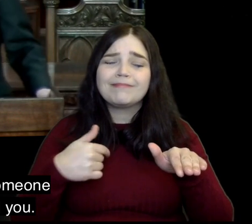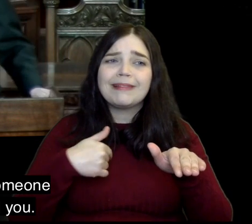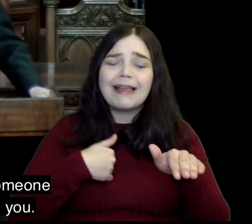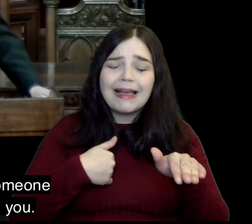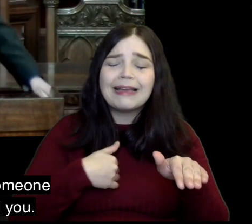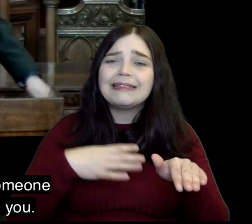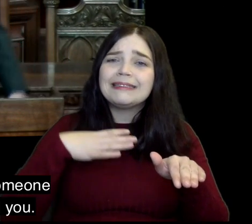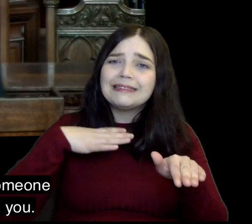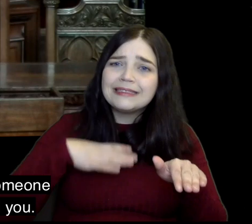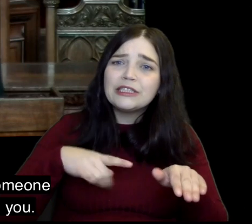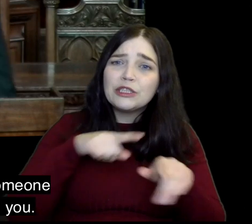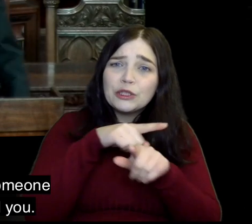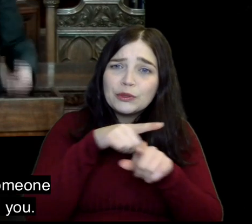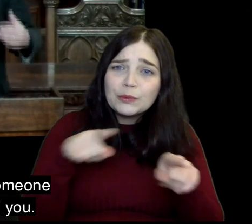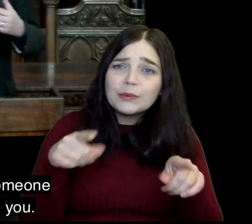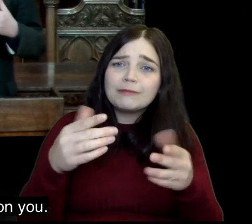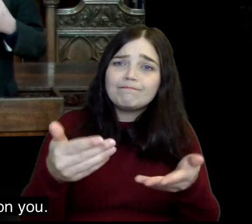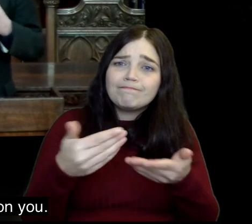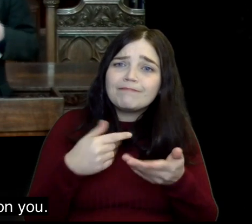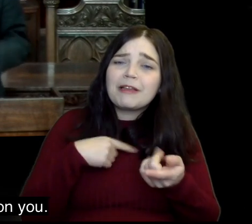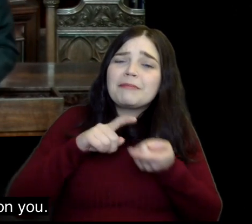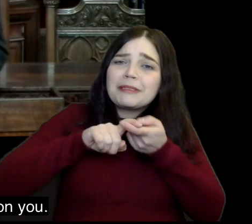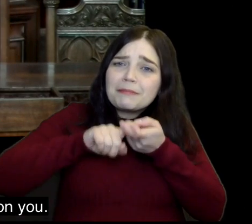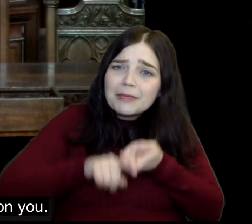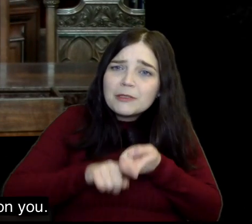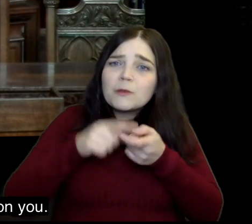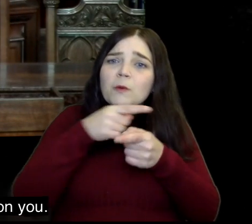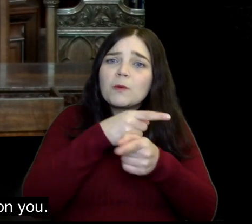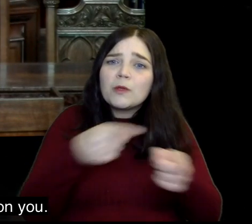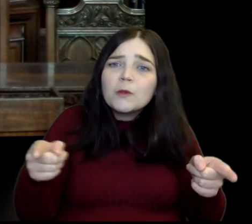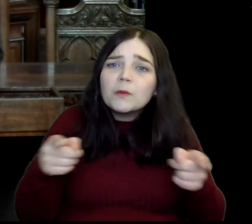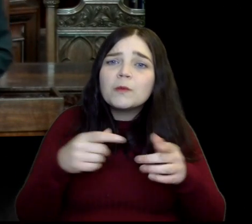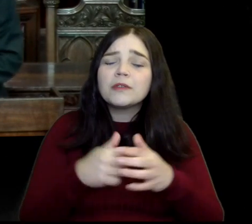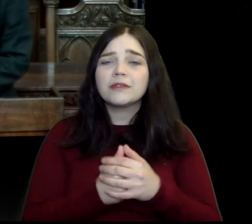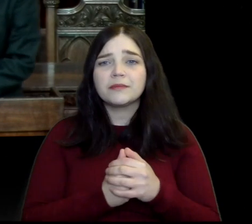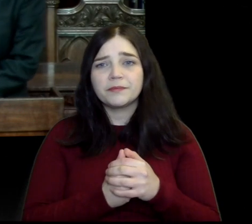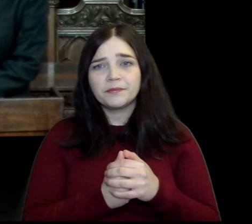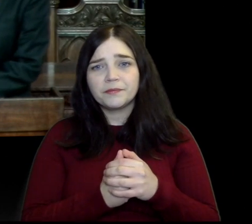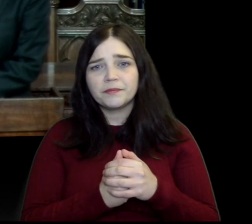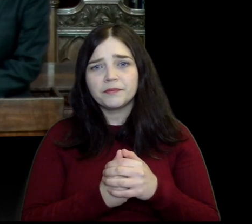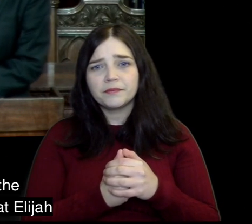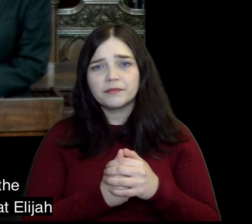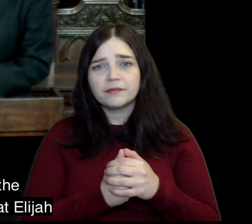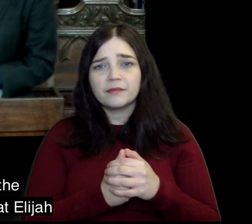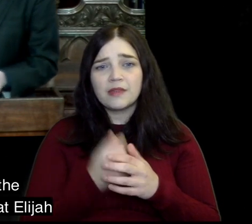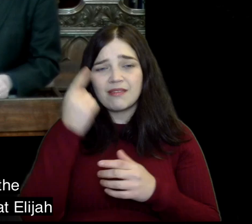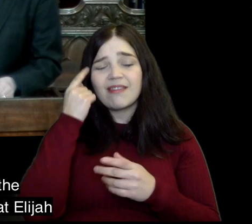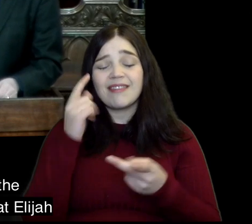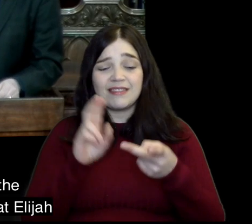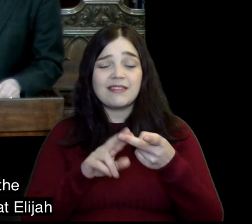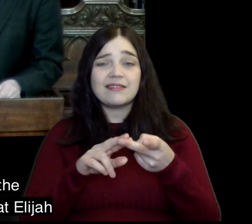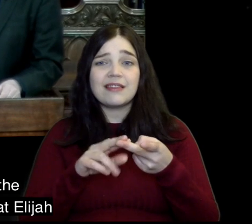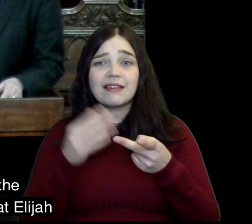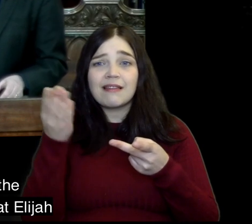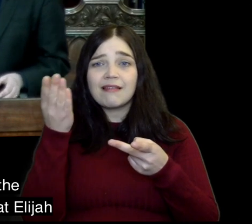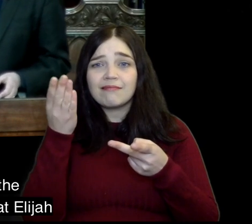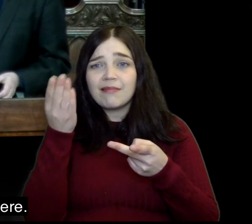to reach out to someone and say I need you I am dependent on you